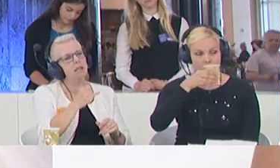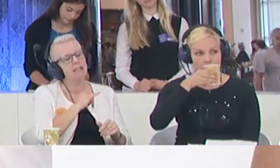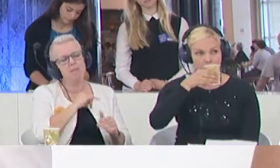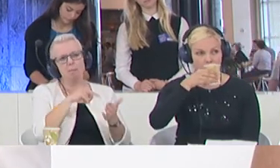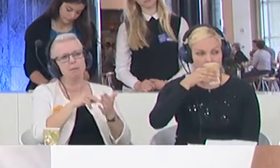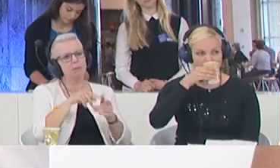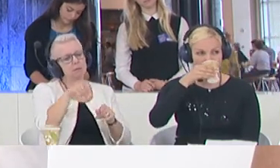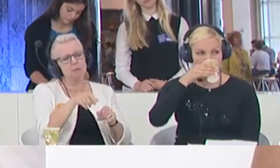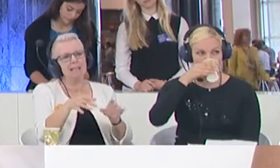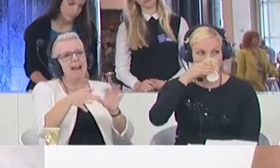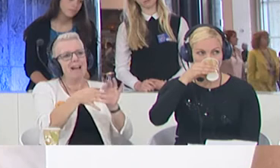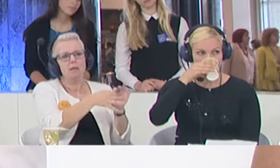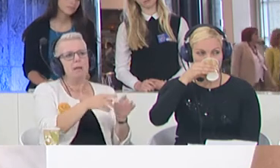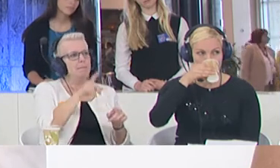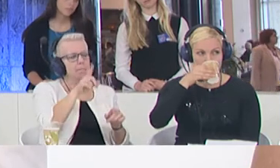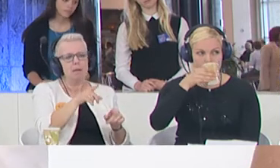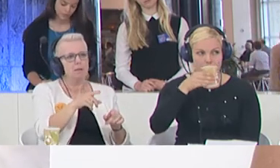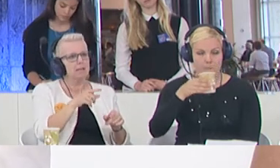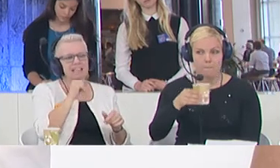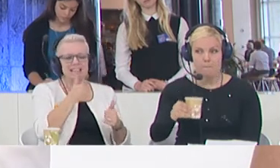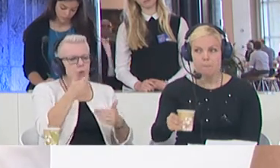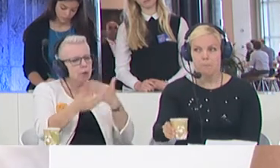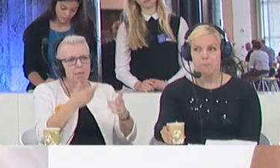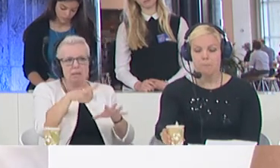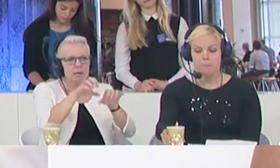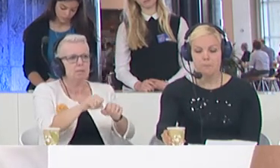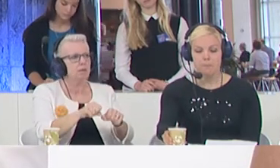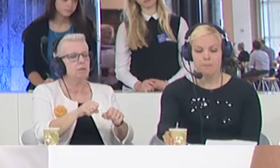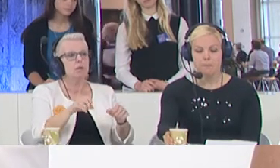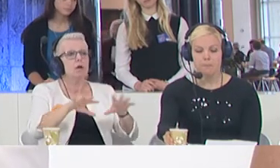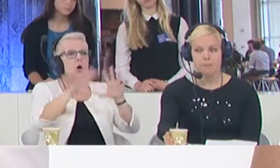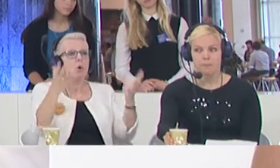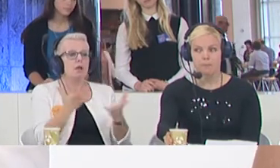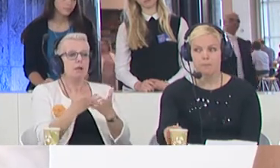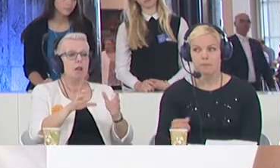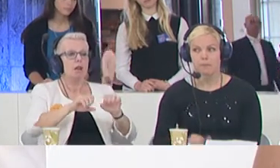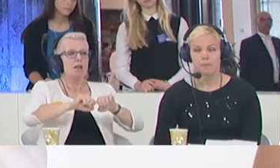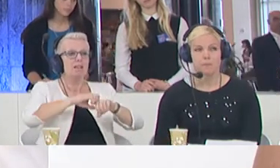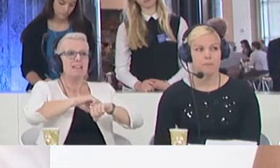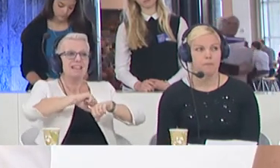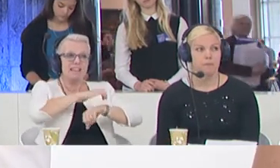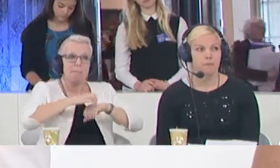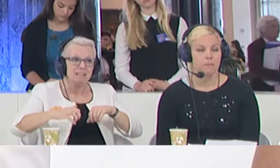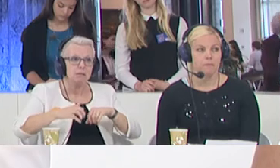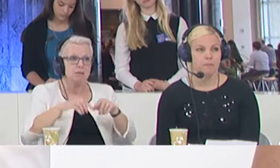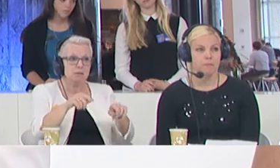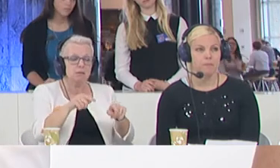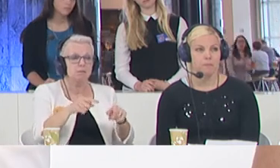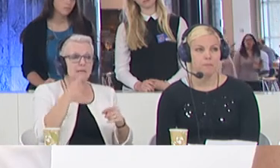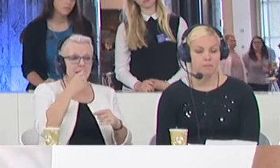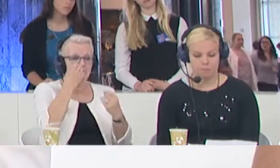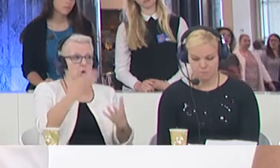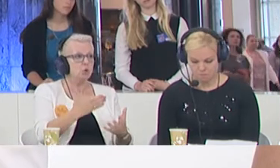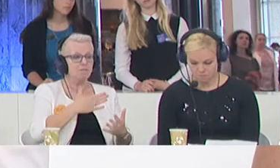interlinkages, but this is not the way to address it. And the collateral damage that has been hinted in the proposal,